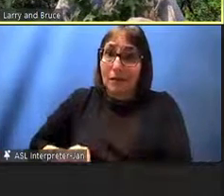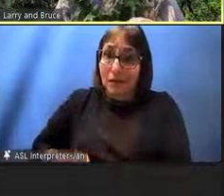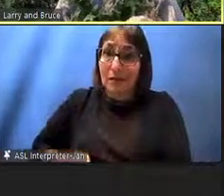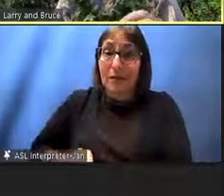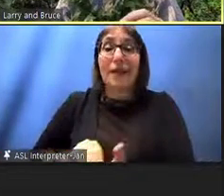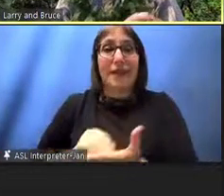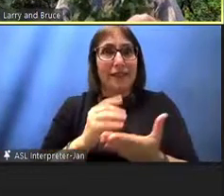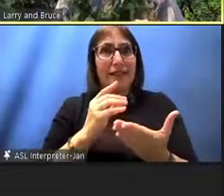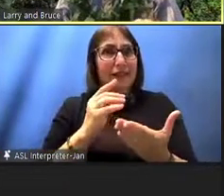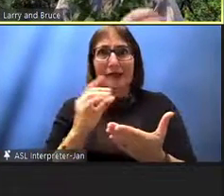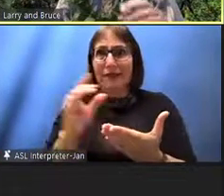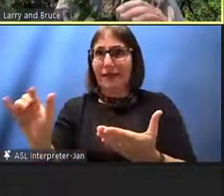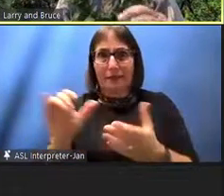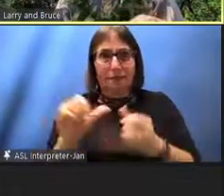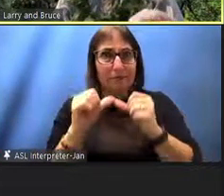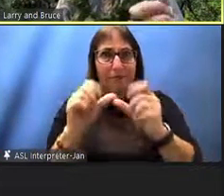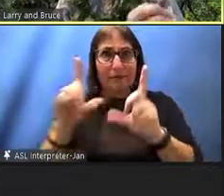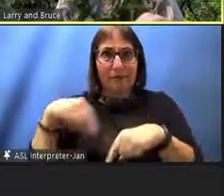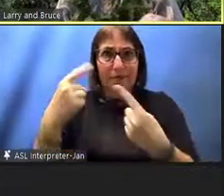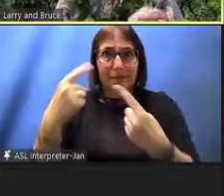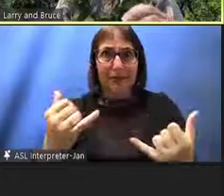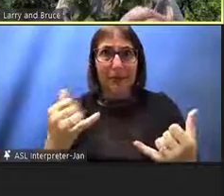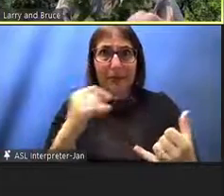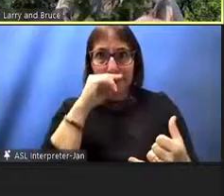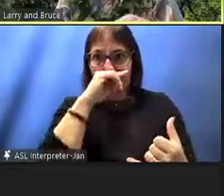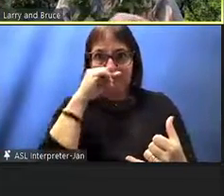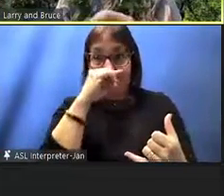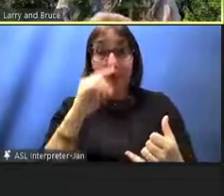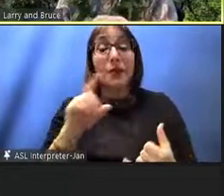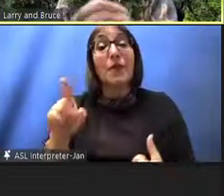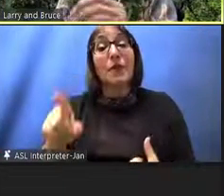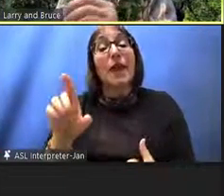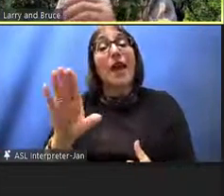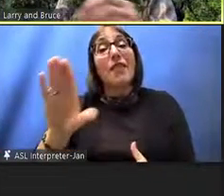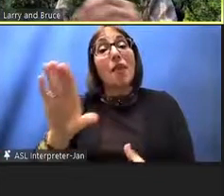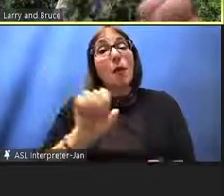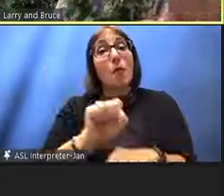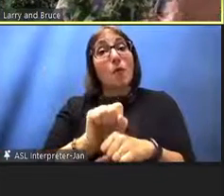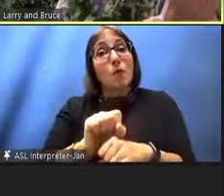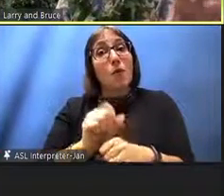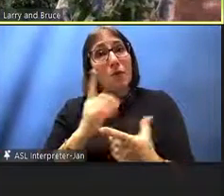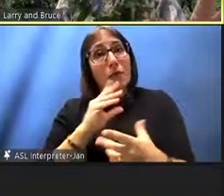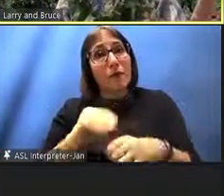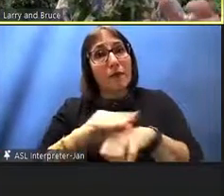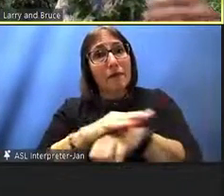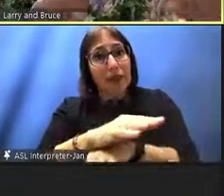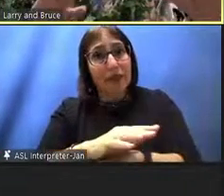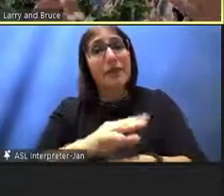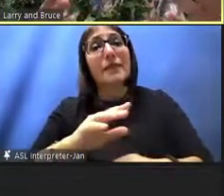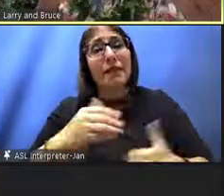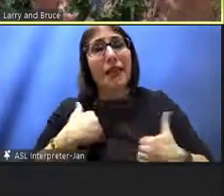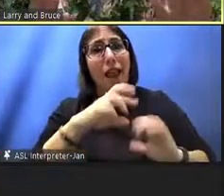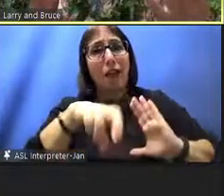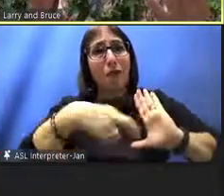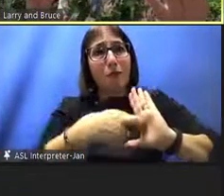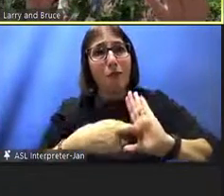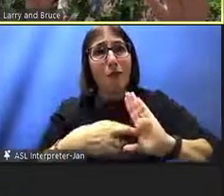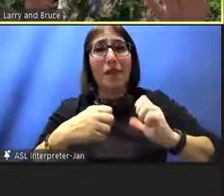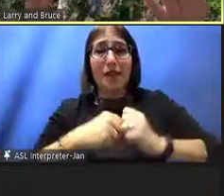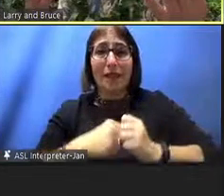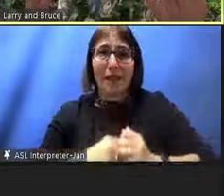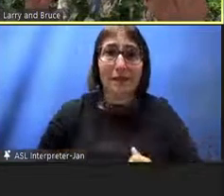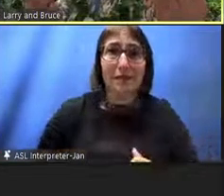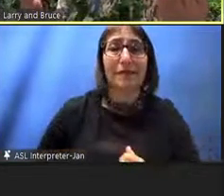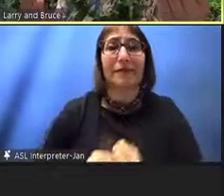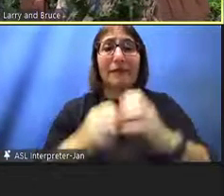not very much but played a role in several different parts of this establishment of